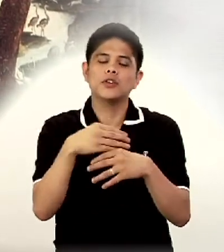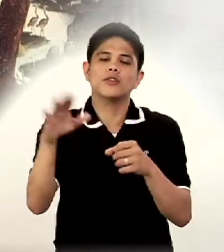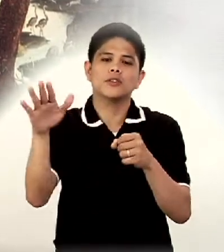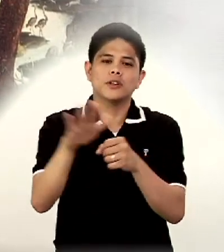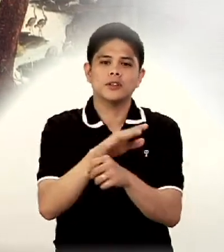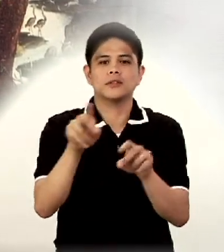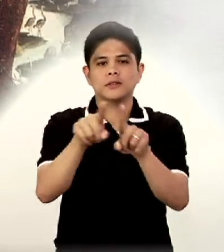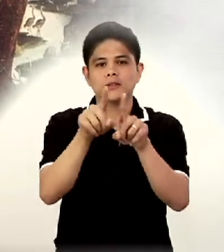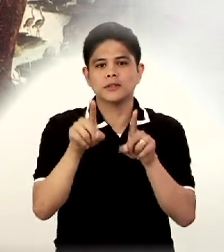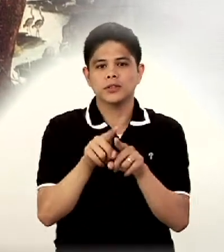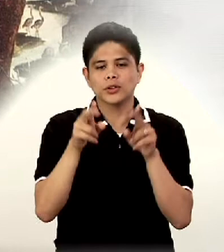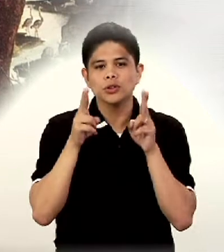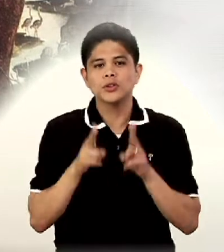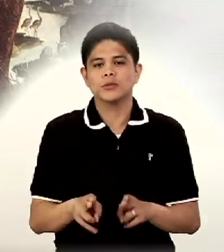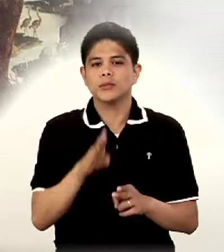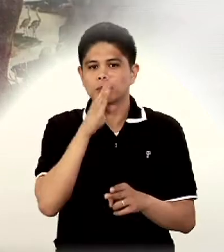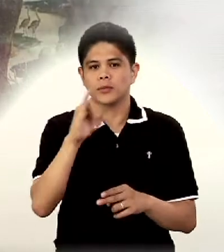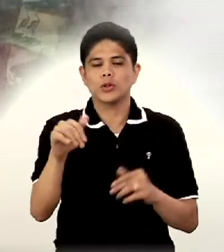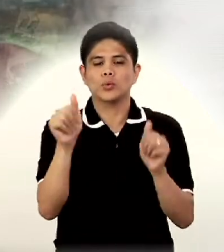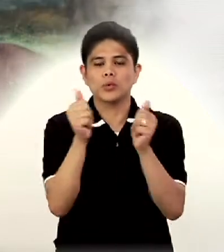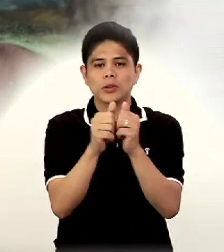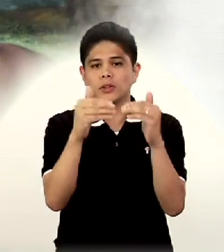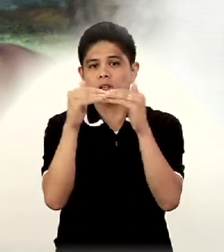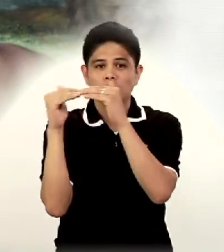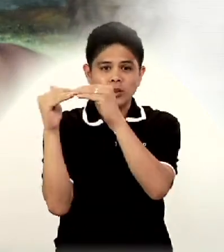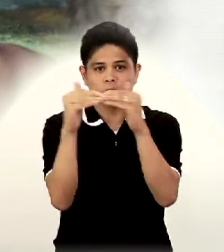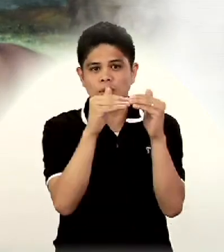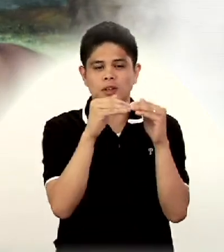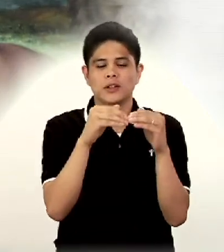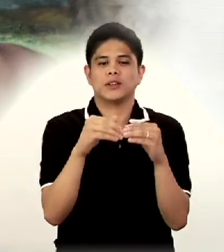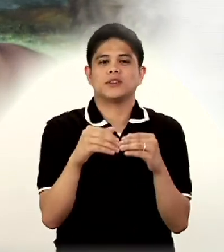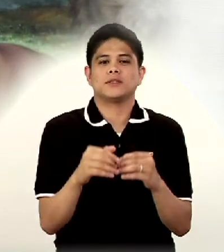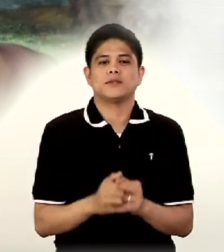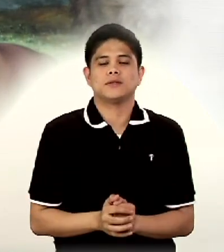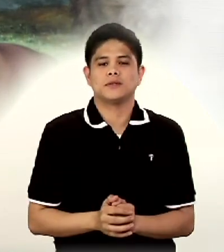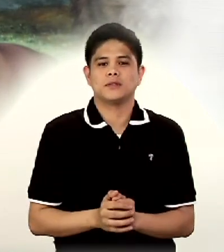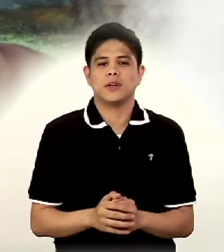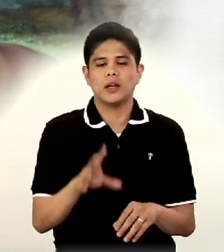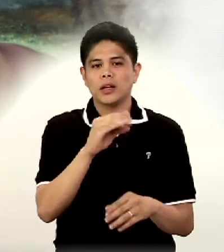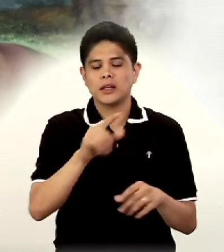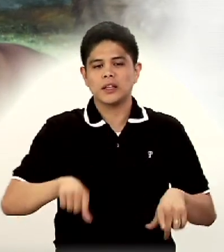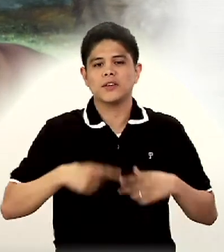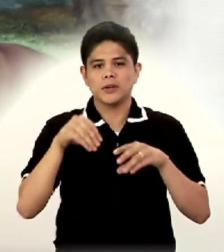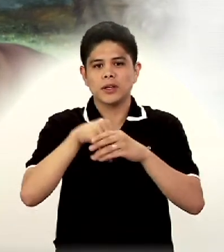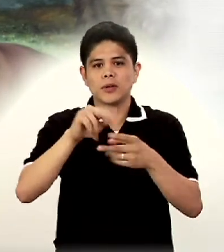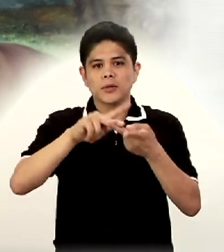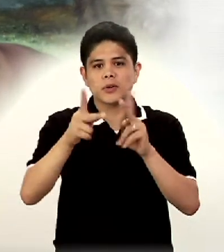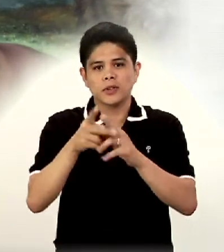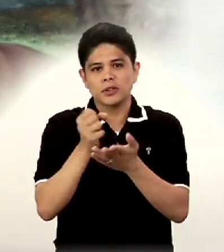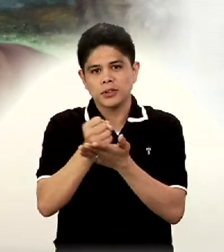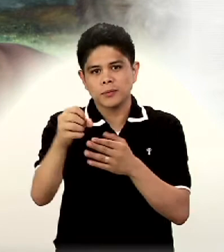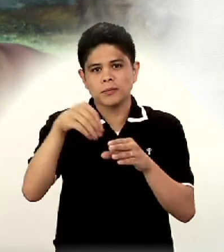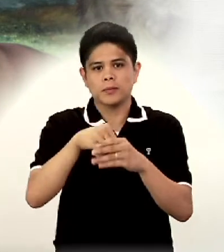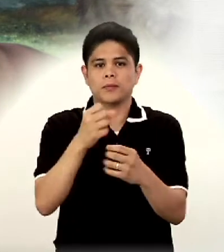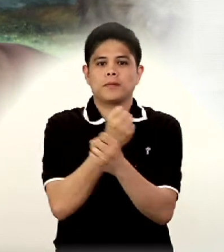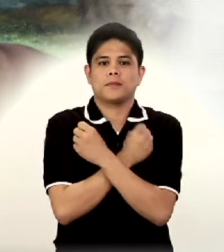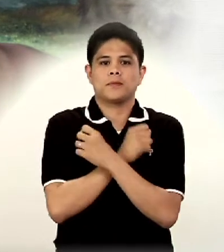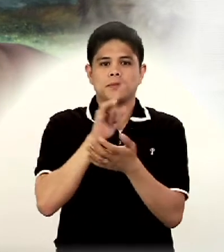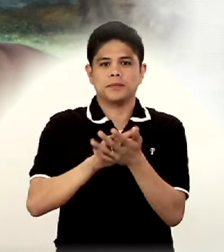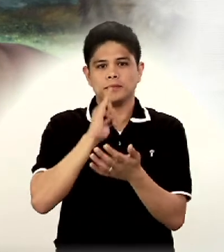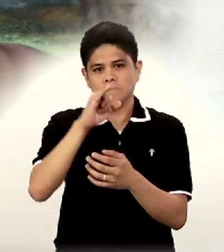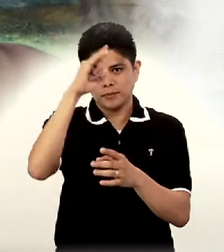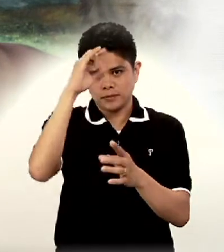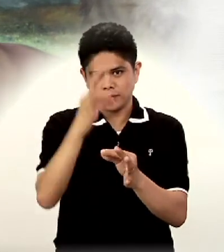as human beings with equal dignity and they are meant to live in partnership, in a love that is